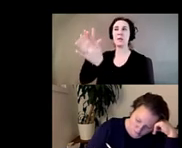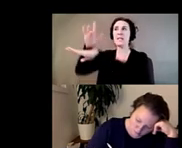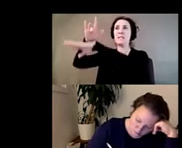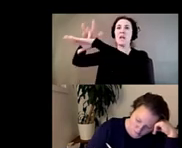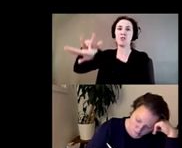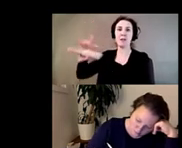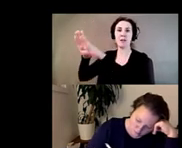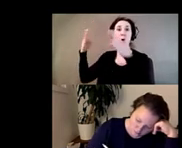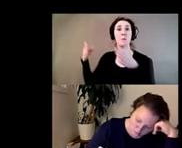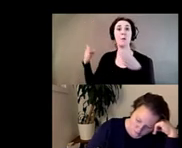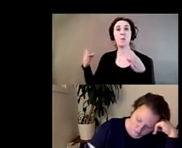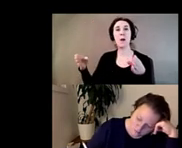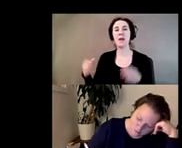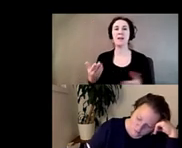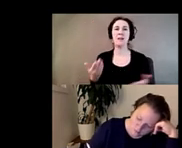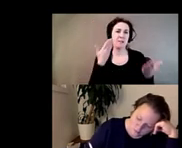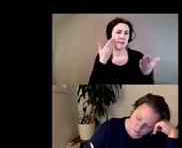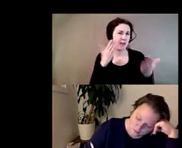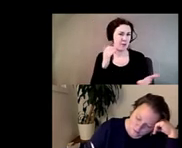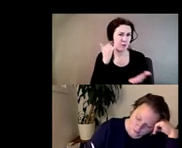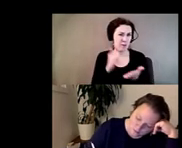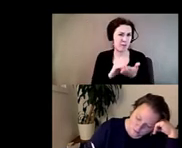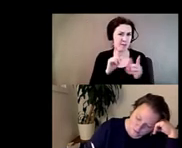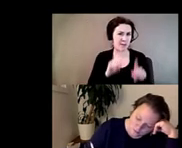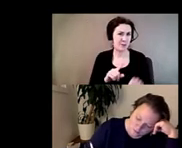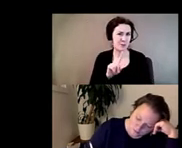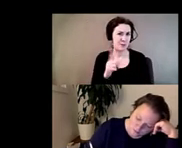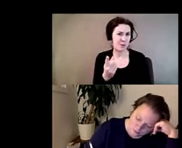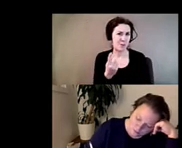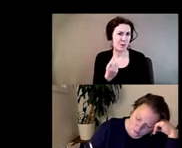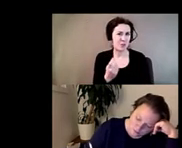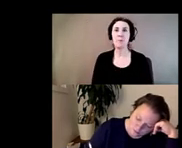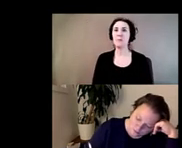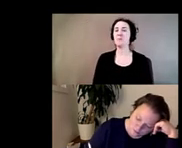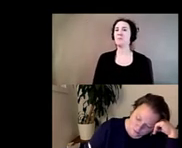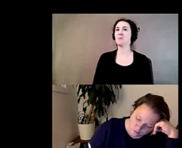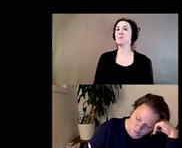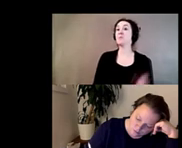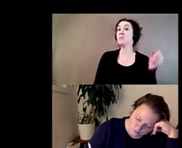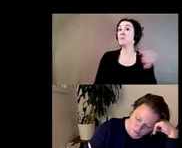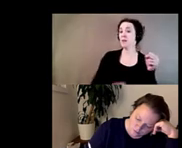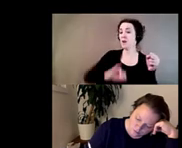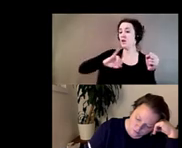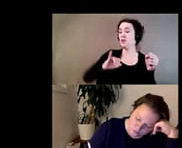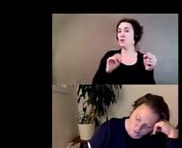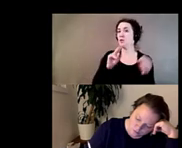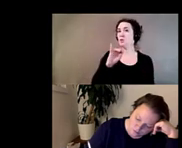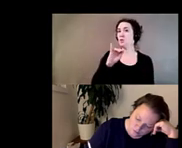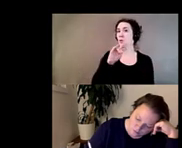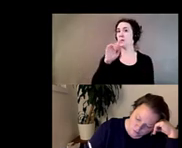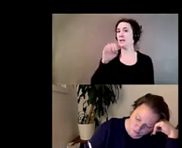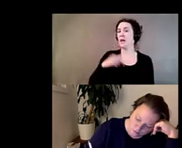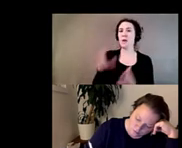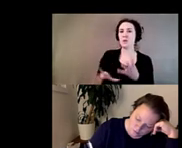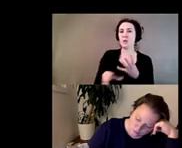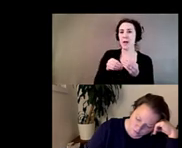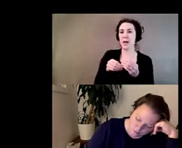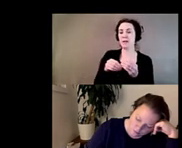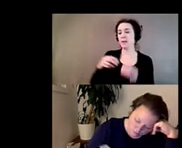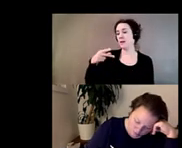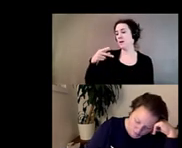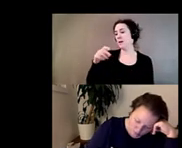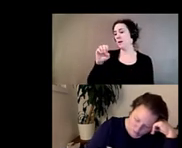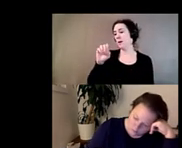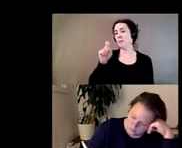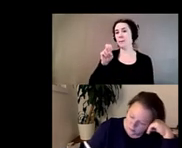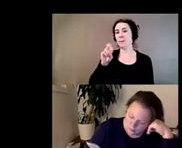so i don't know if that answers the western but i just wanted to add to that peter um gaybeck uh